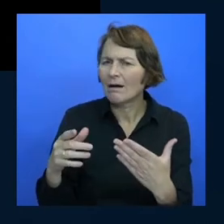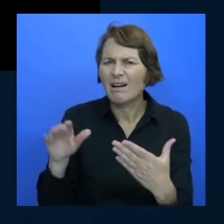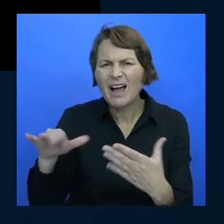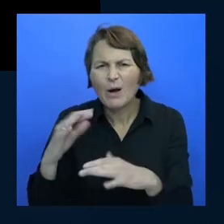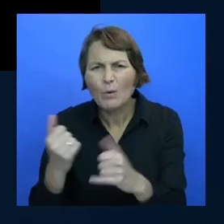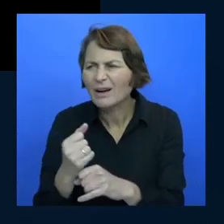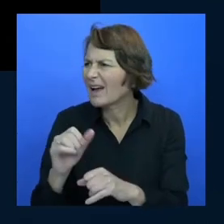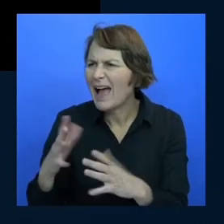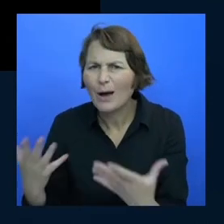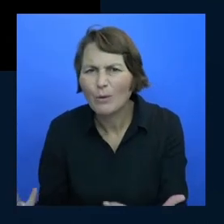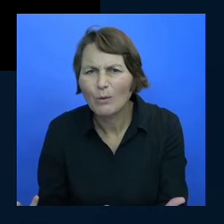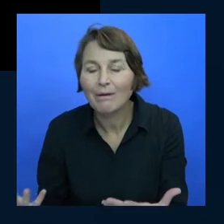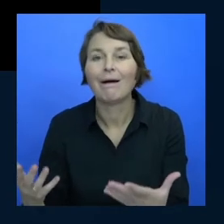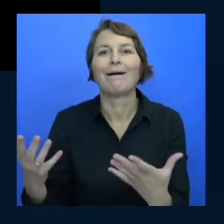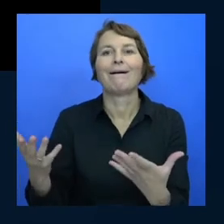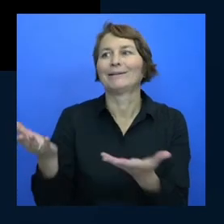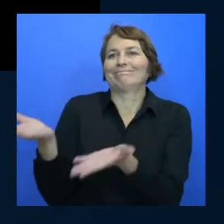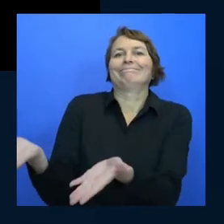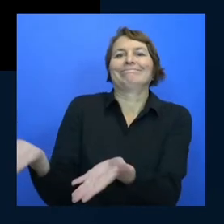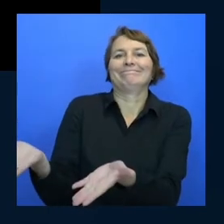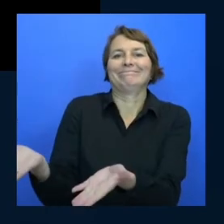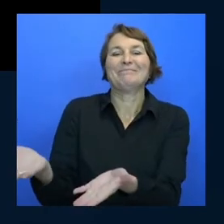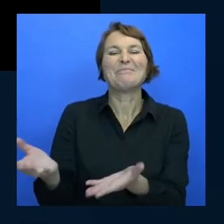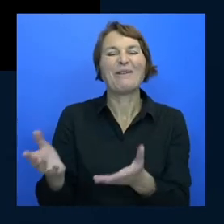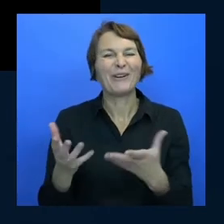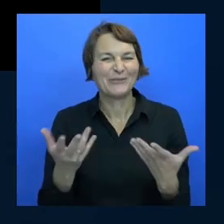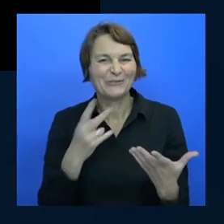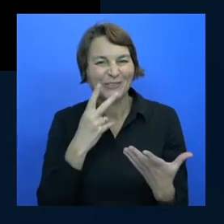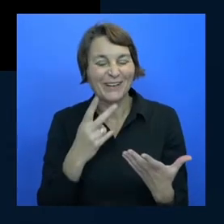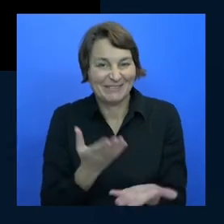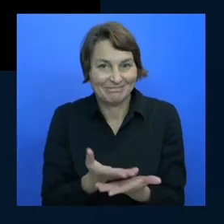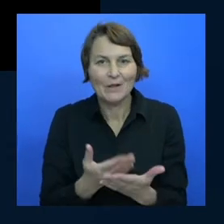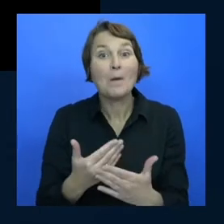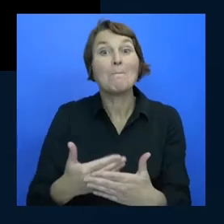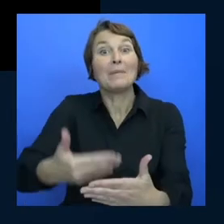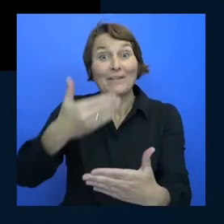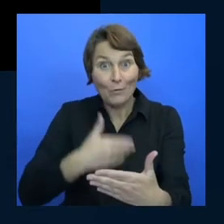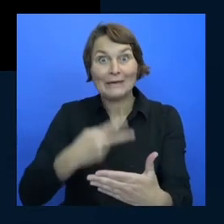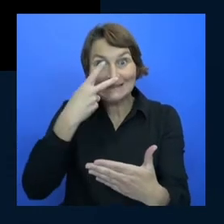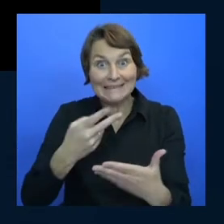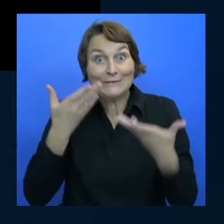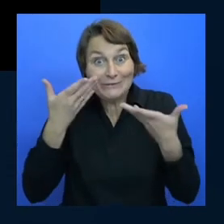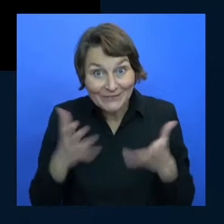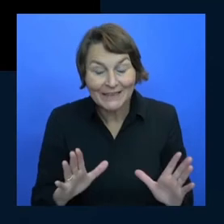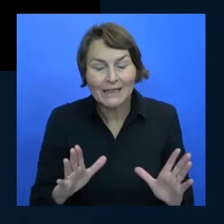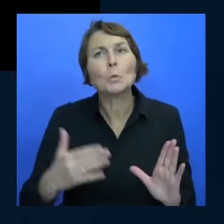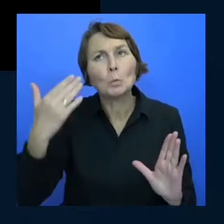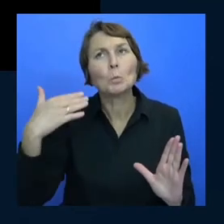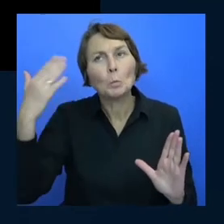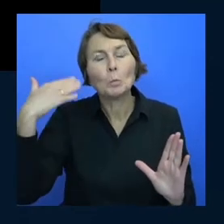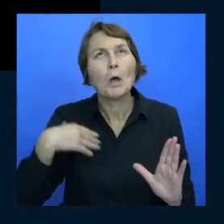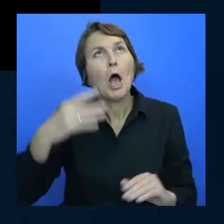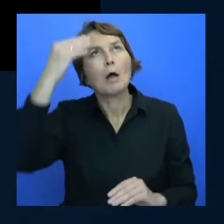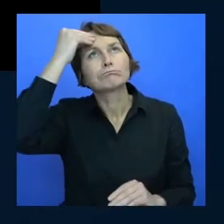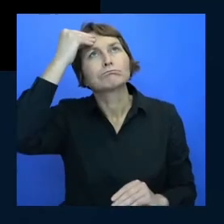but really the fact is you saw it before some years ago and you just remembered so